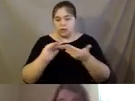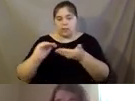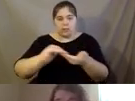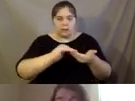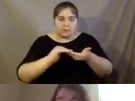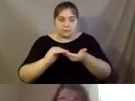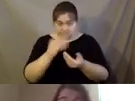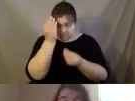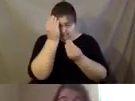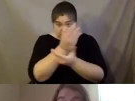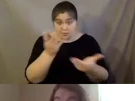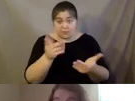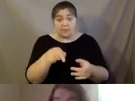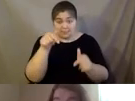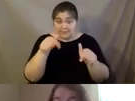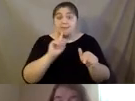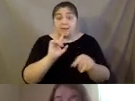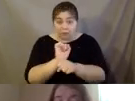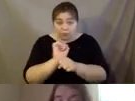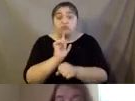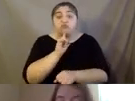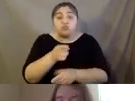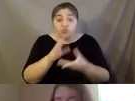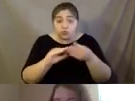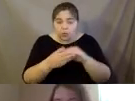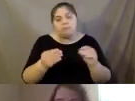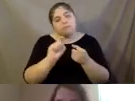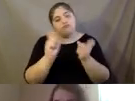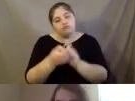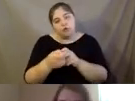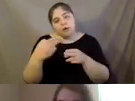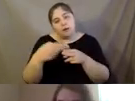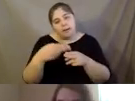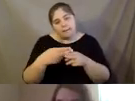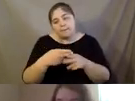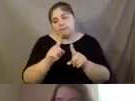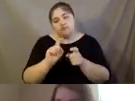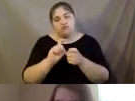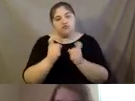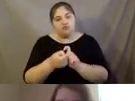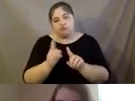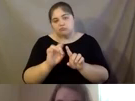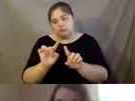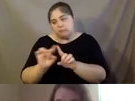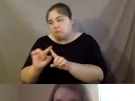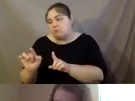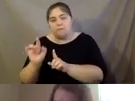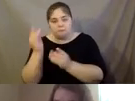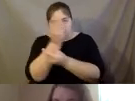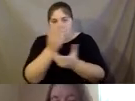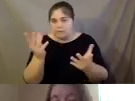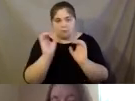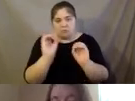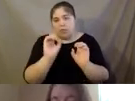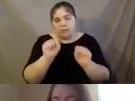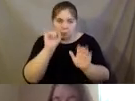everybody is aware, this is actually a true story, but we've changed the names and different information. So there's no identifying factors left in